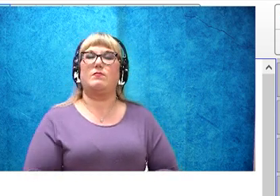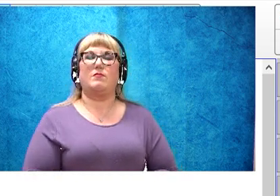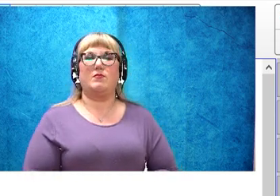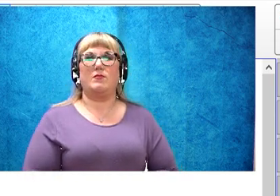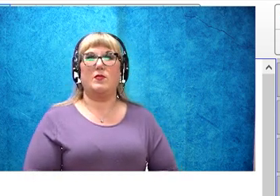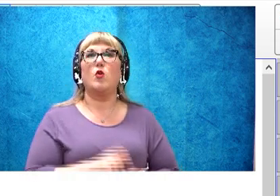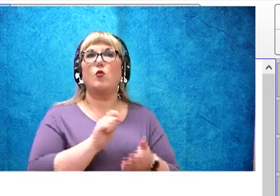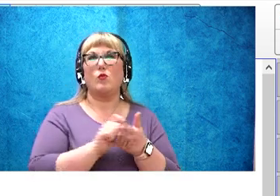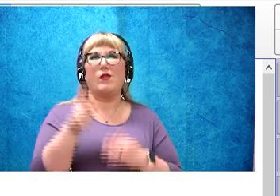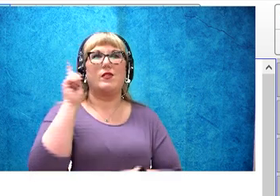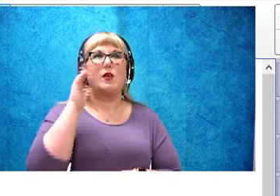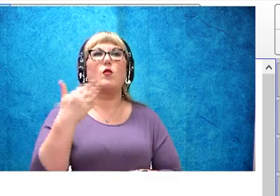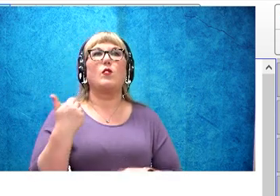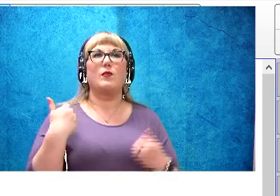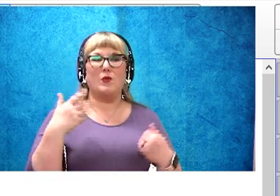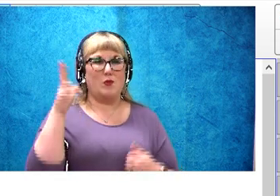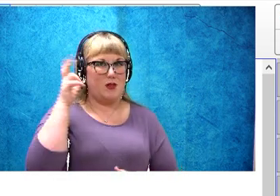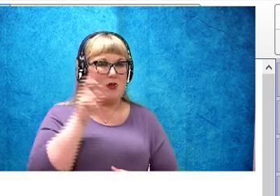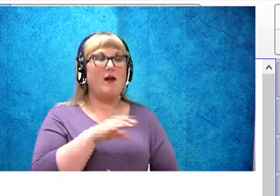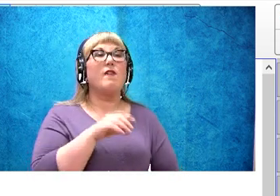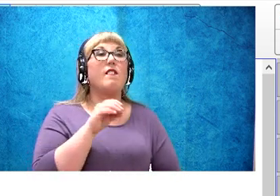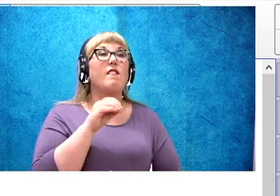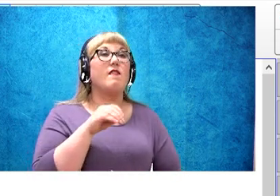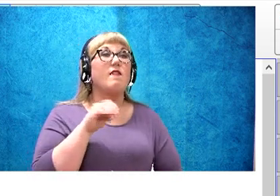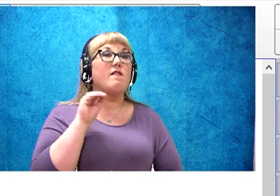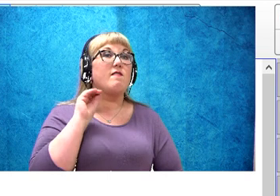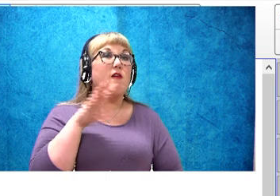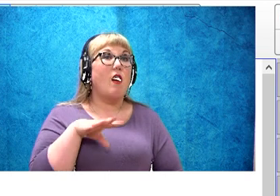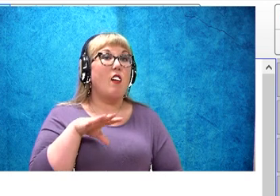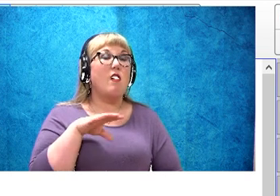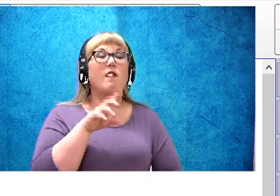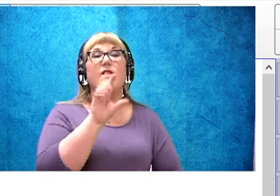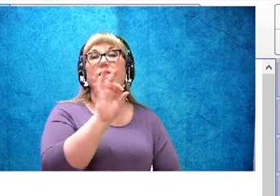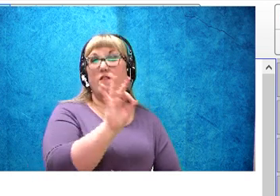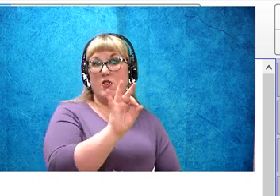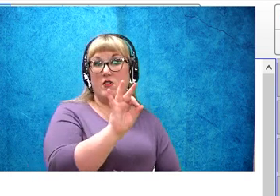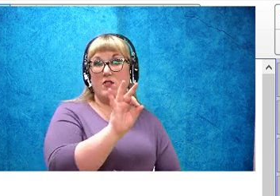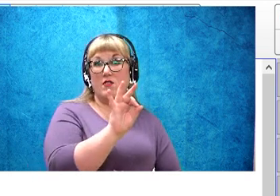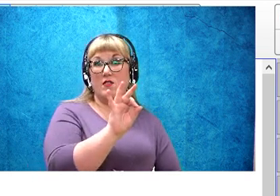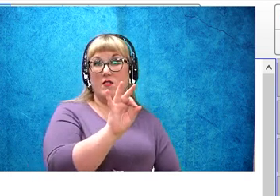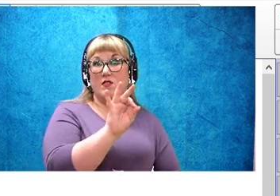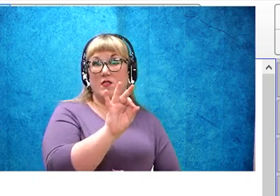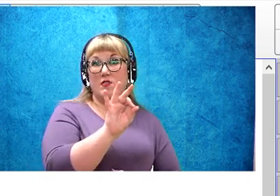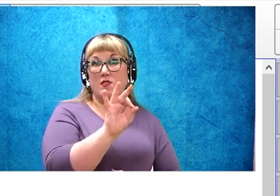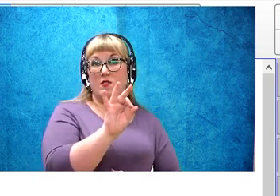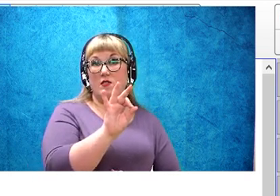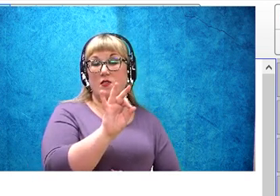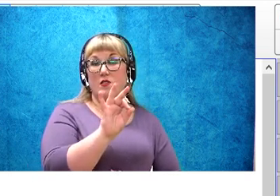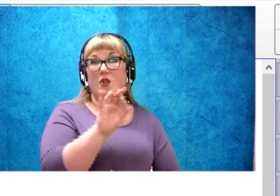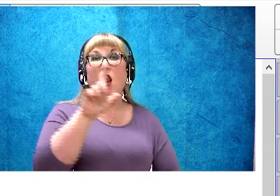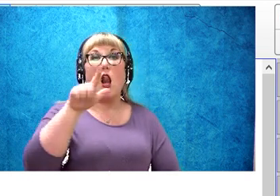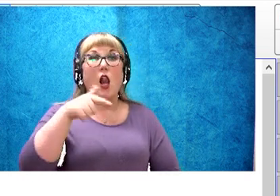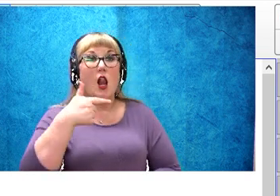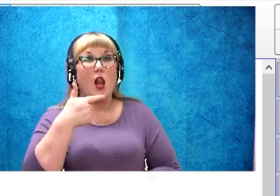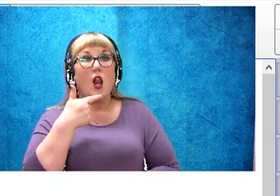sounds we hear, fu-u